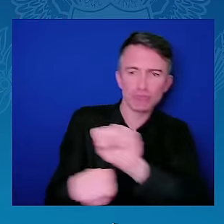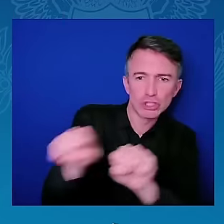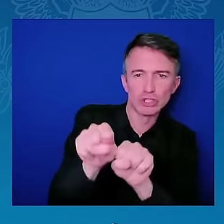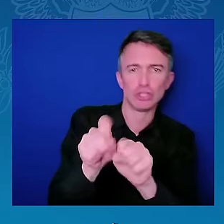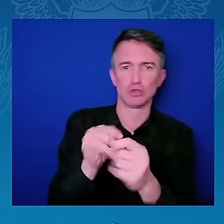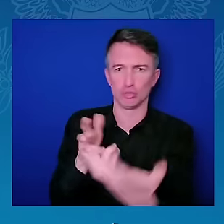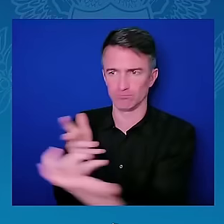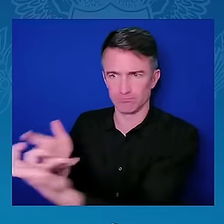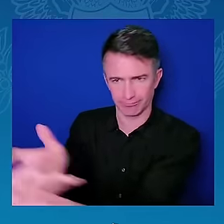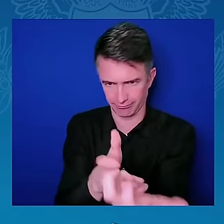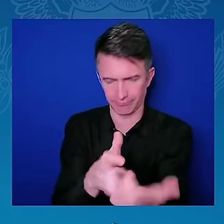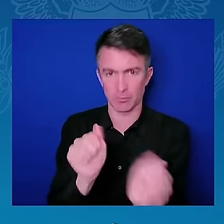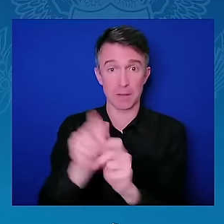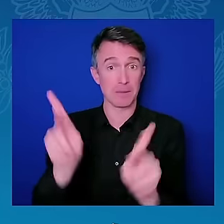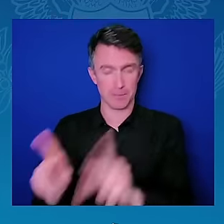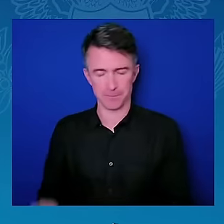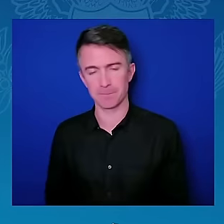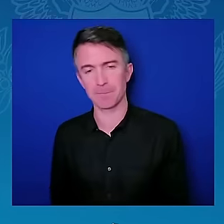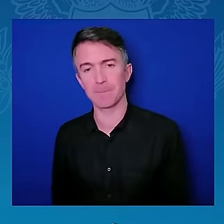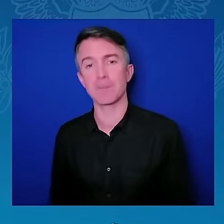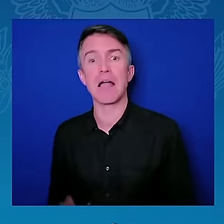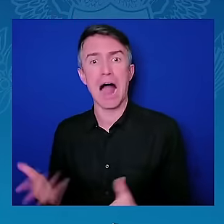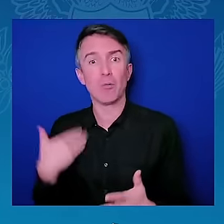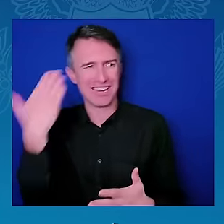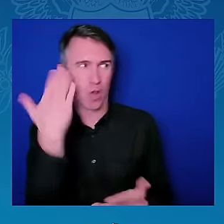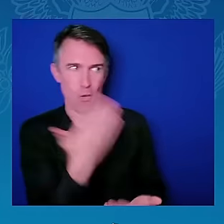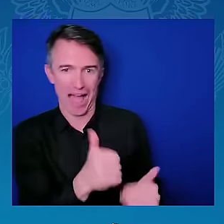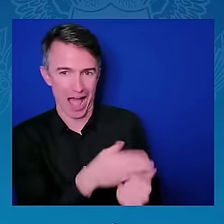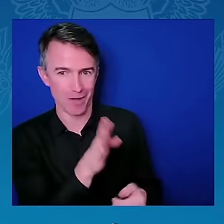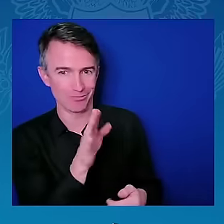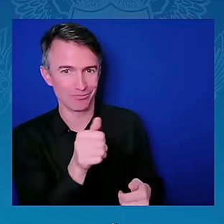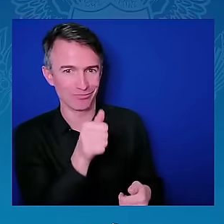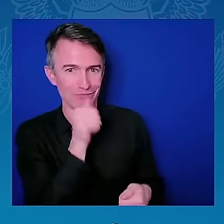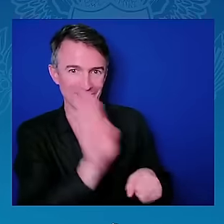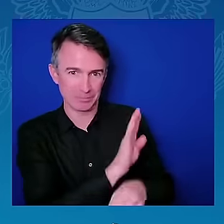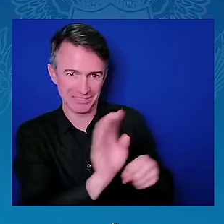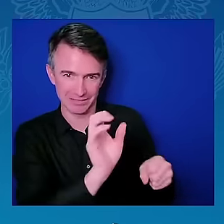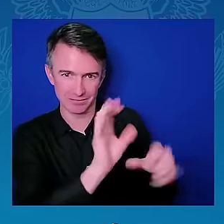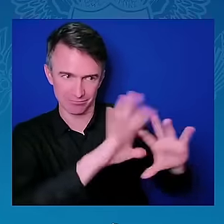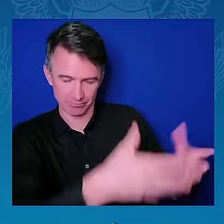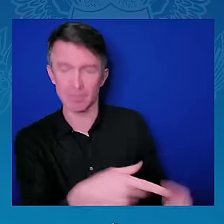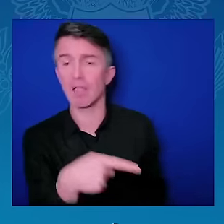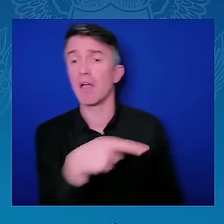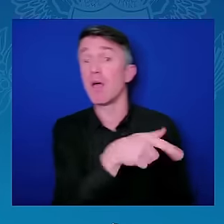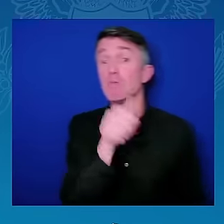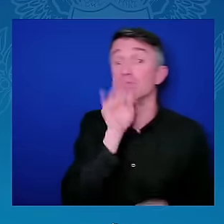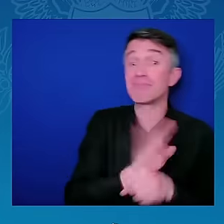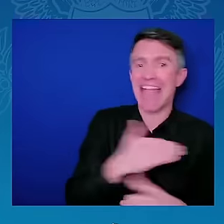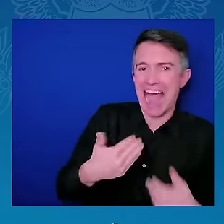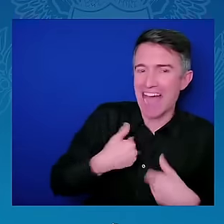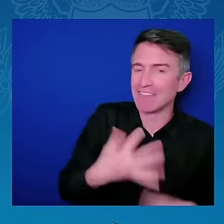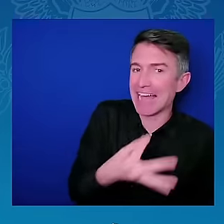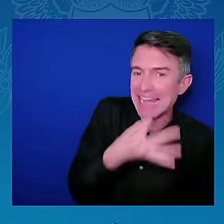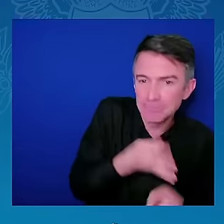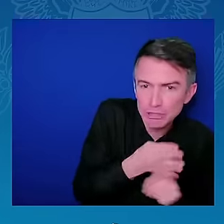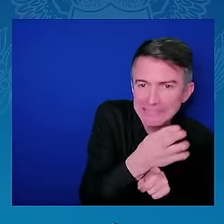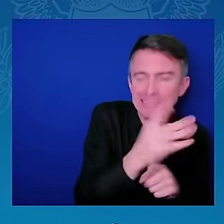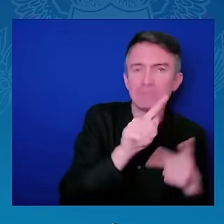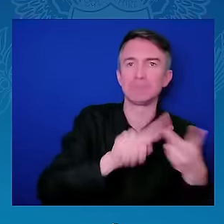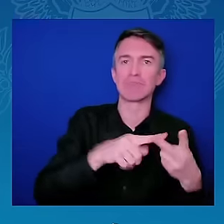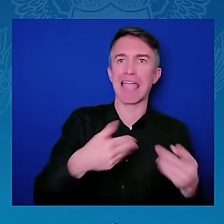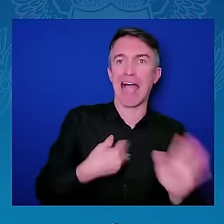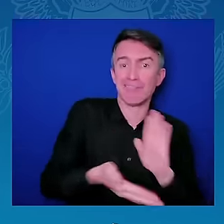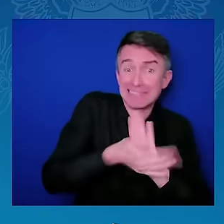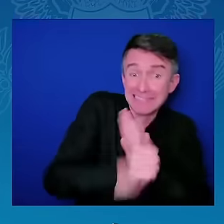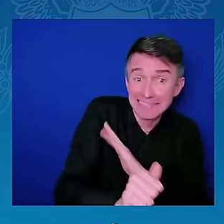is that through these public-private partnerships, I can speak then with our allies or potential partners around the globe. I'm doing